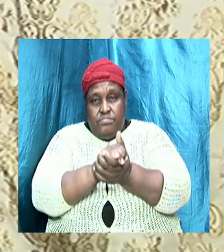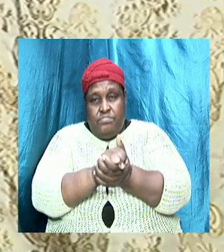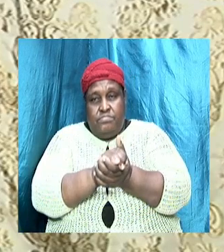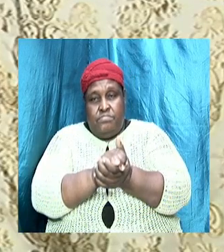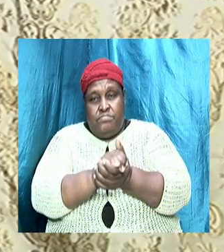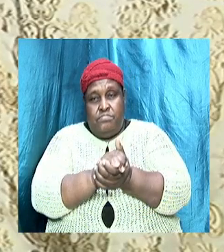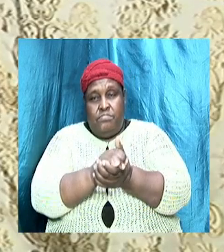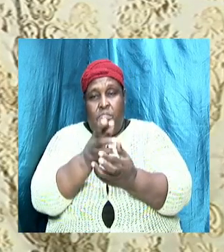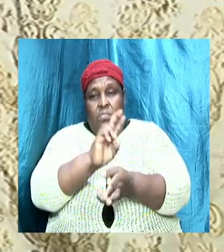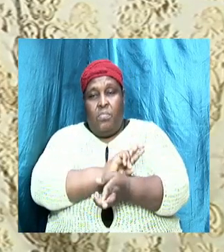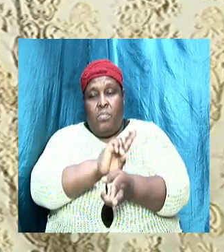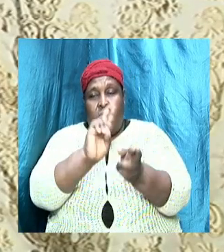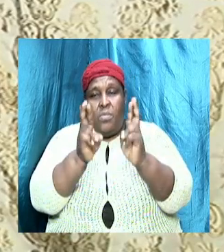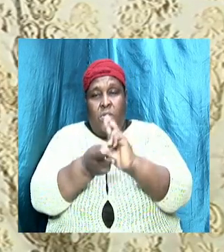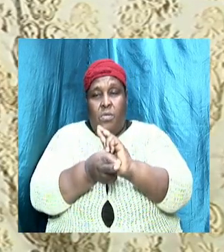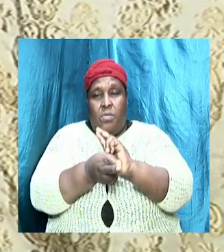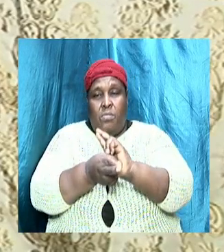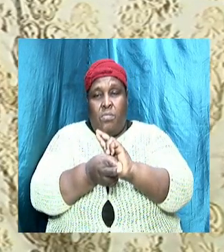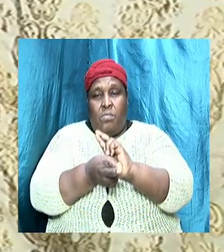repentance